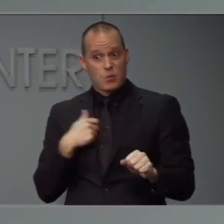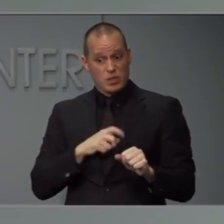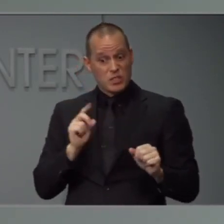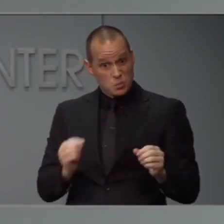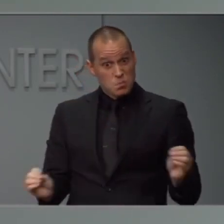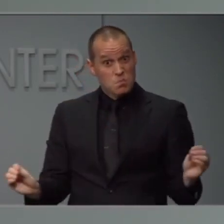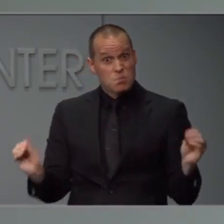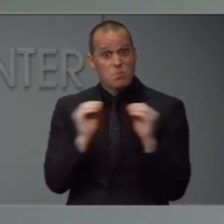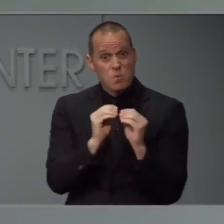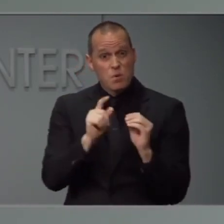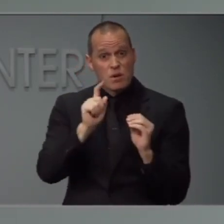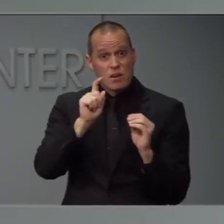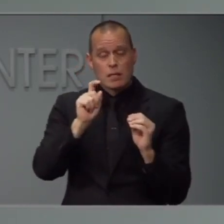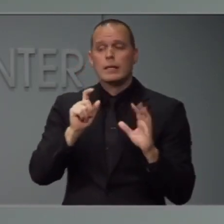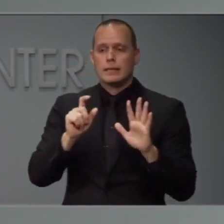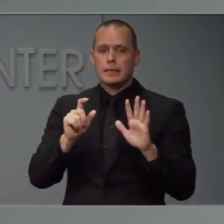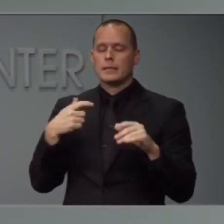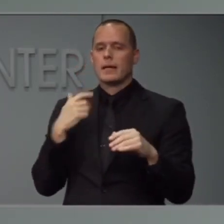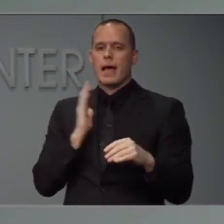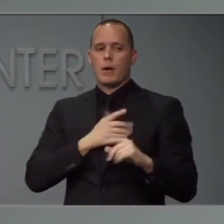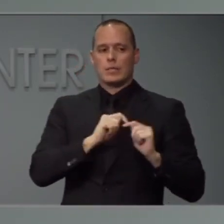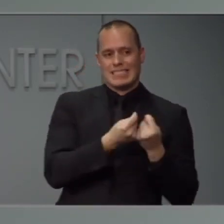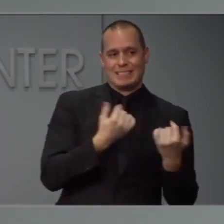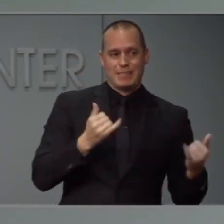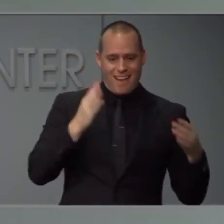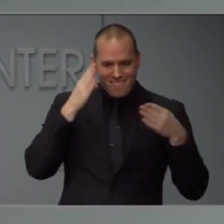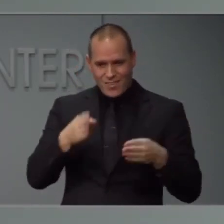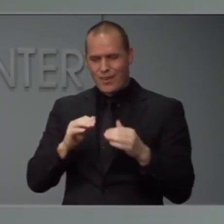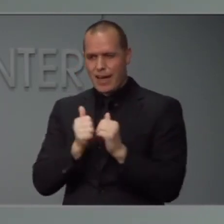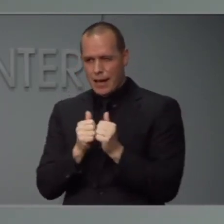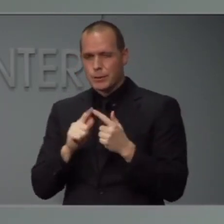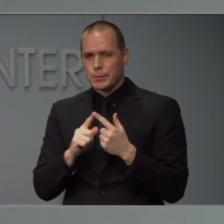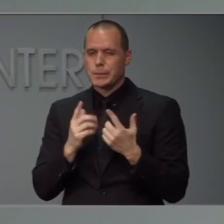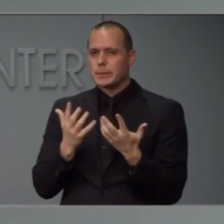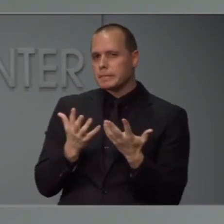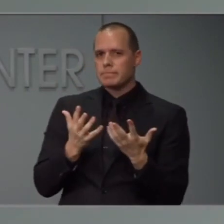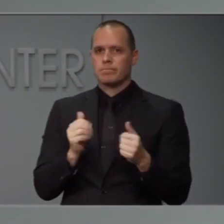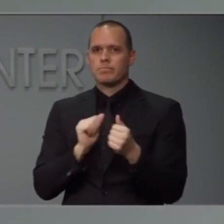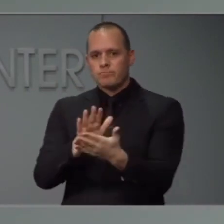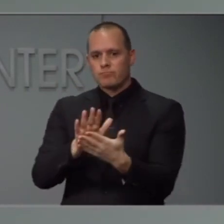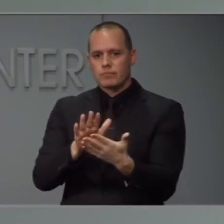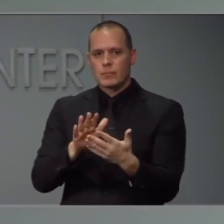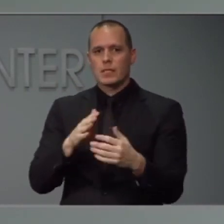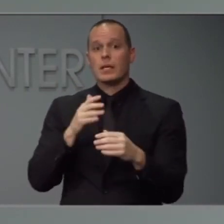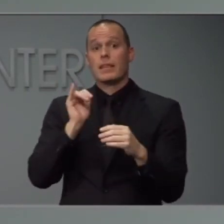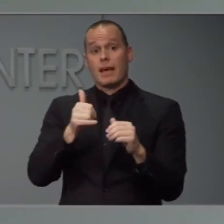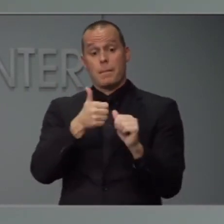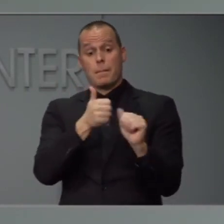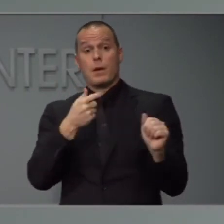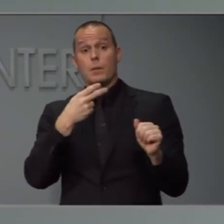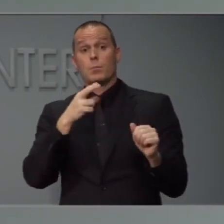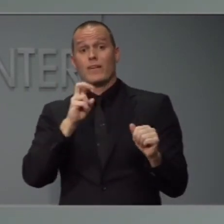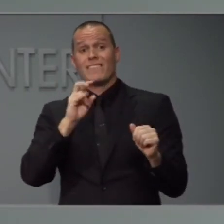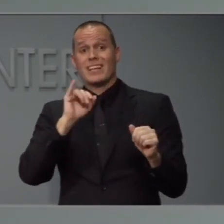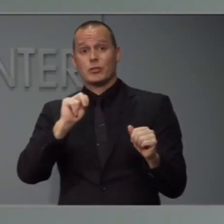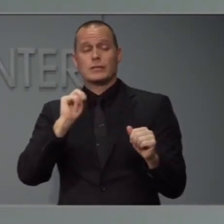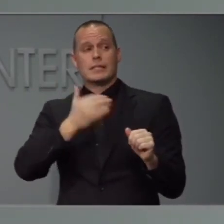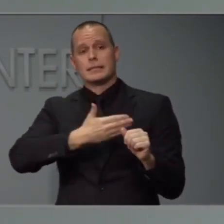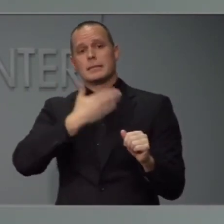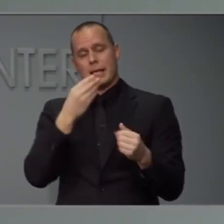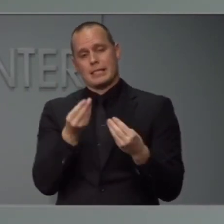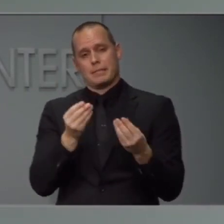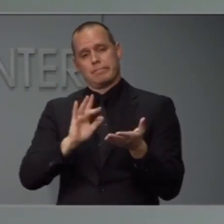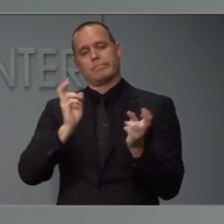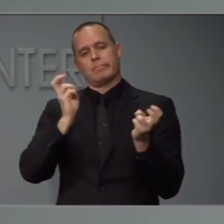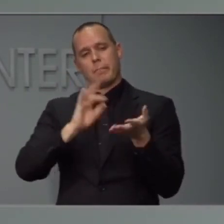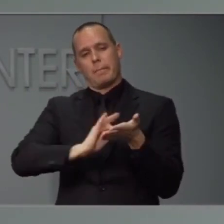teams are working on some additional guidance because I think prevention is going to be the best medicine here for us and we'll keep focused